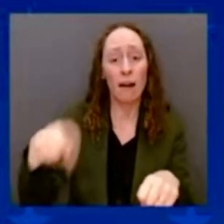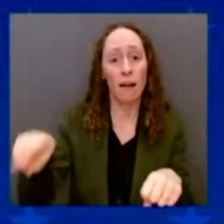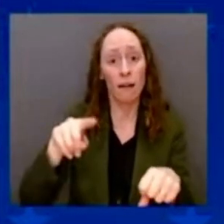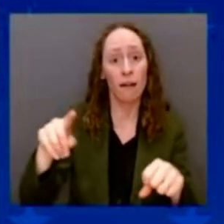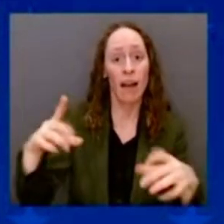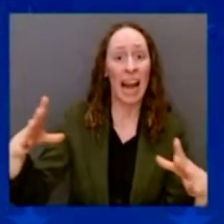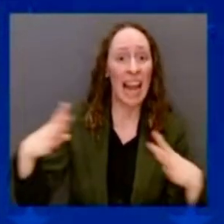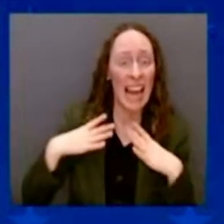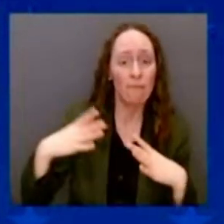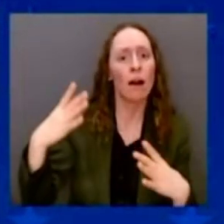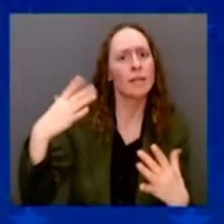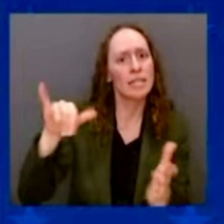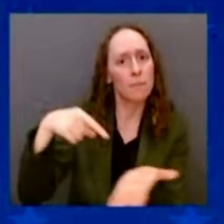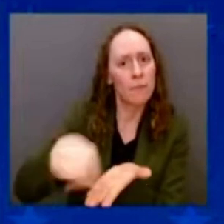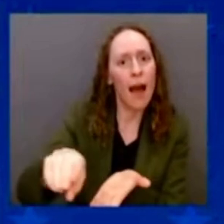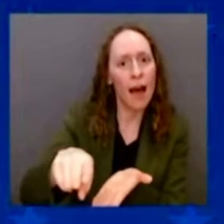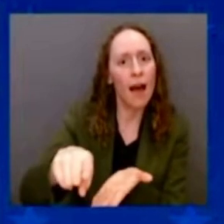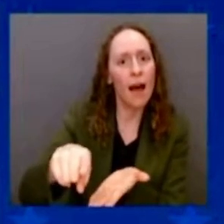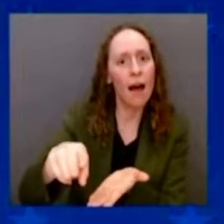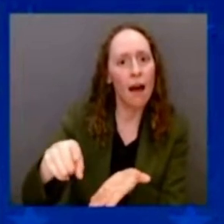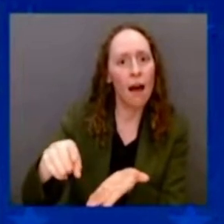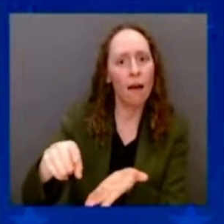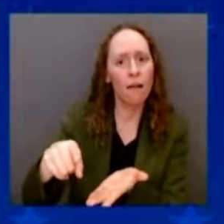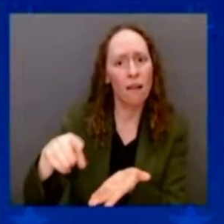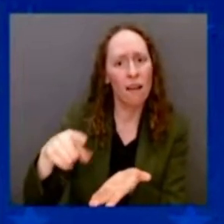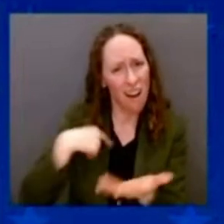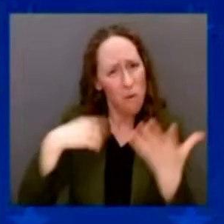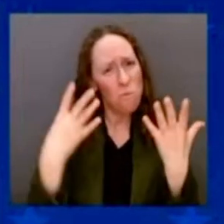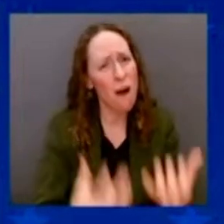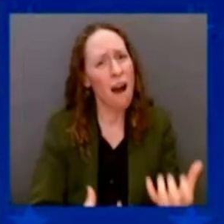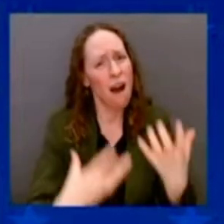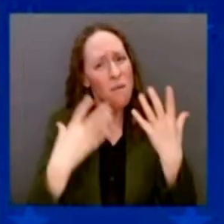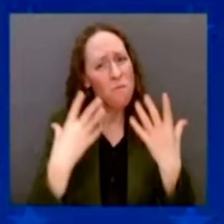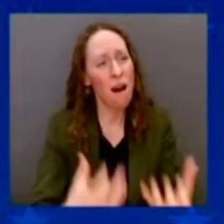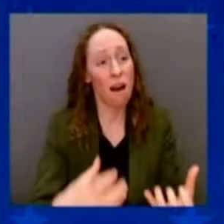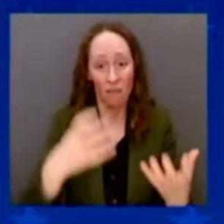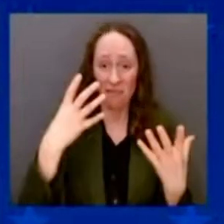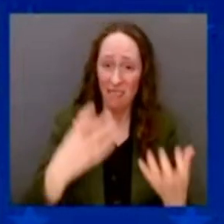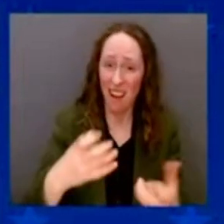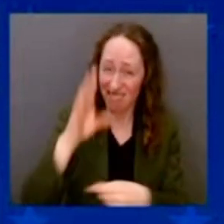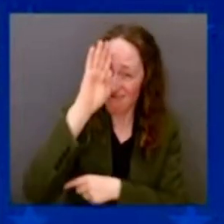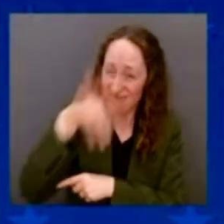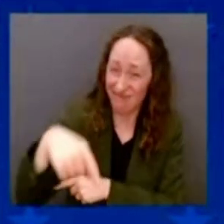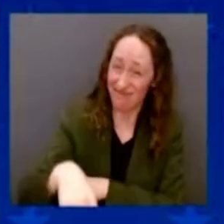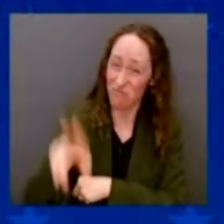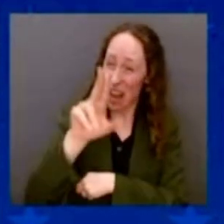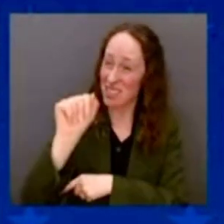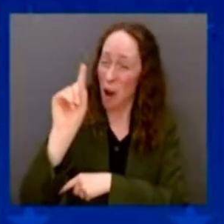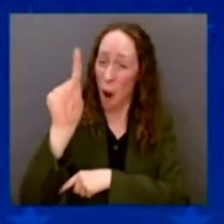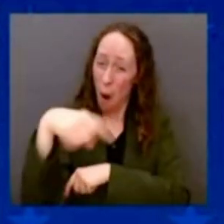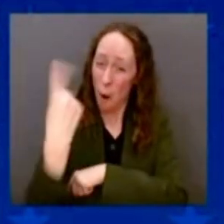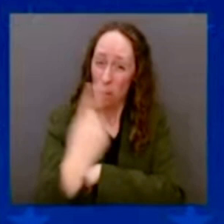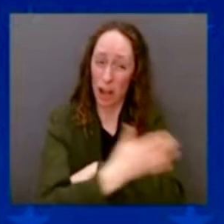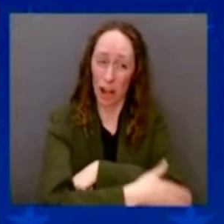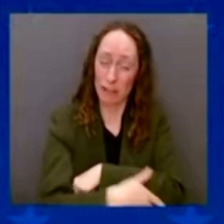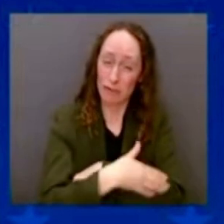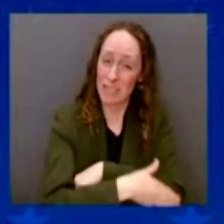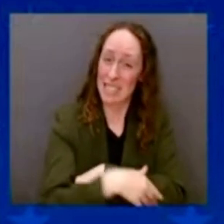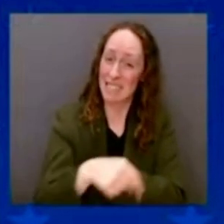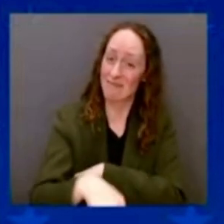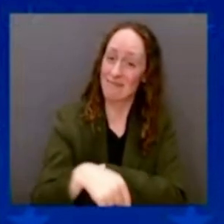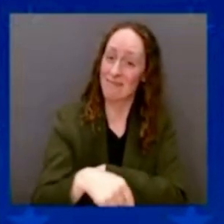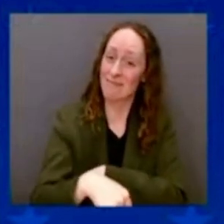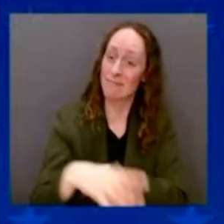so that the U.S. is no longer the only major economy in the world that doesn't have paid leave. Folks,